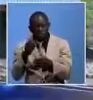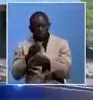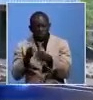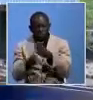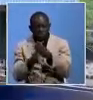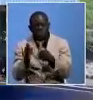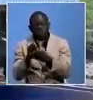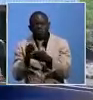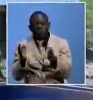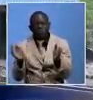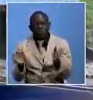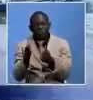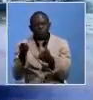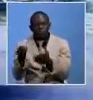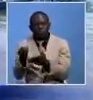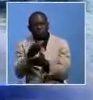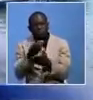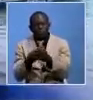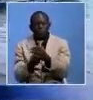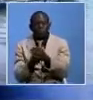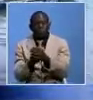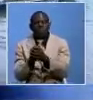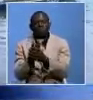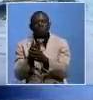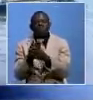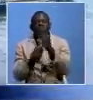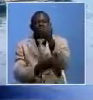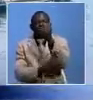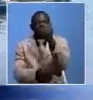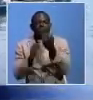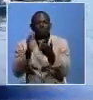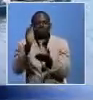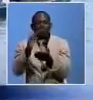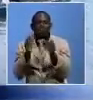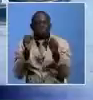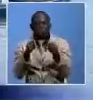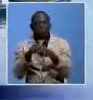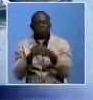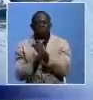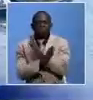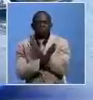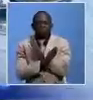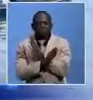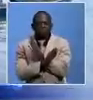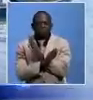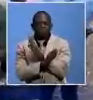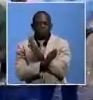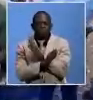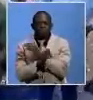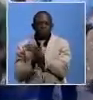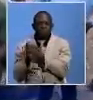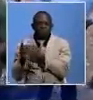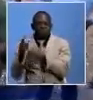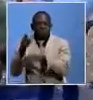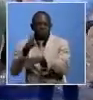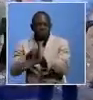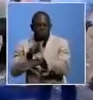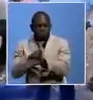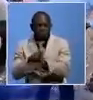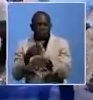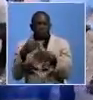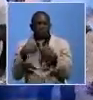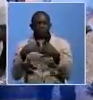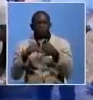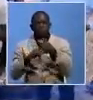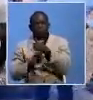economic growth and reduce poverty in Zambia. The project has facilitated the development of socio-economic infrastructure to